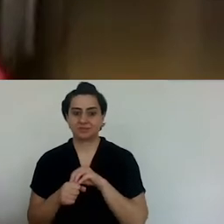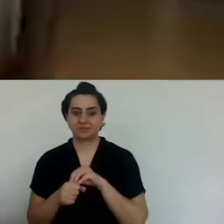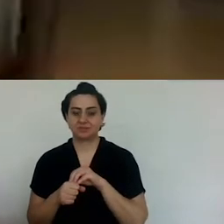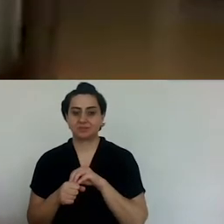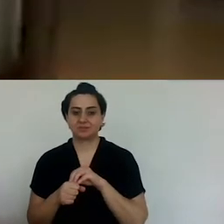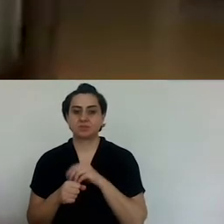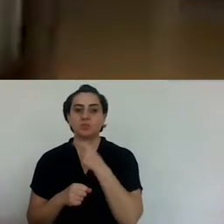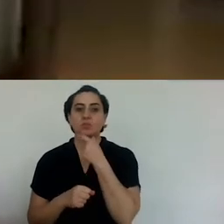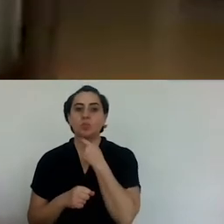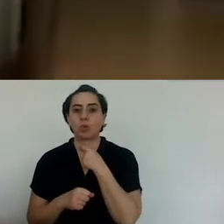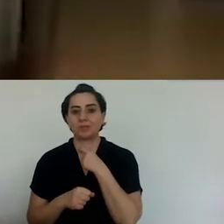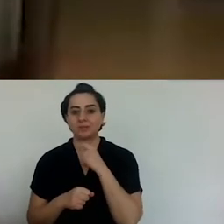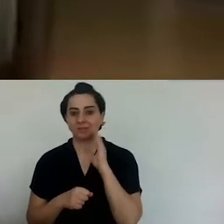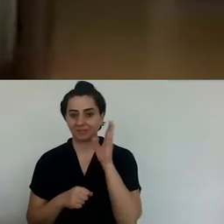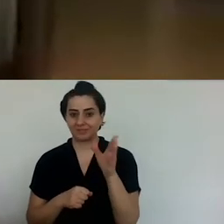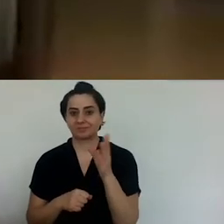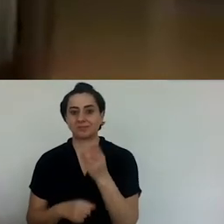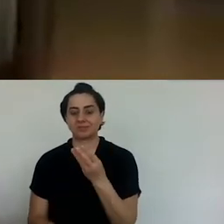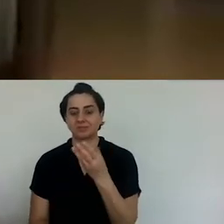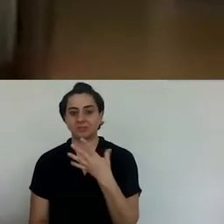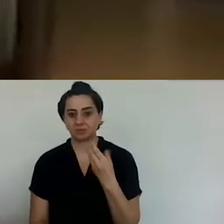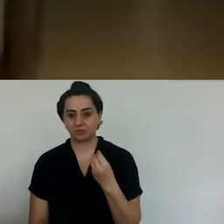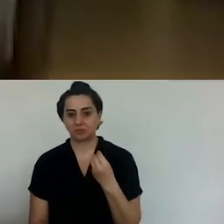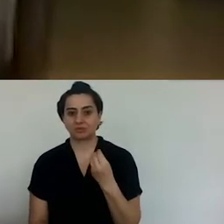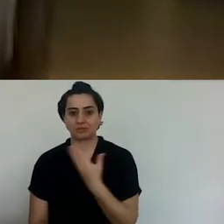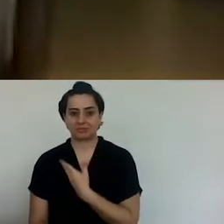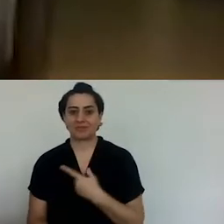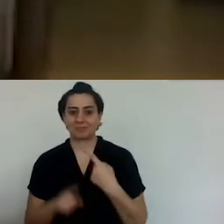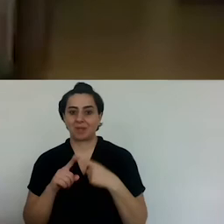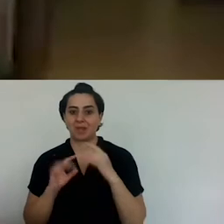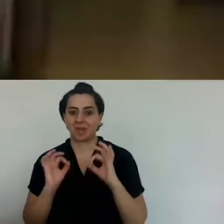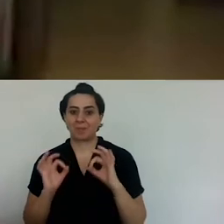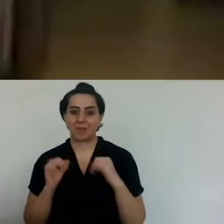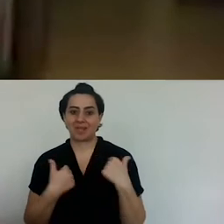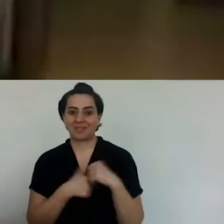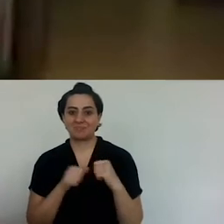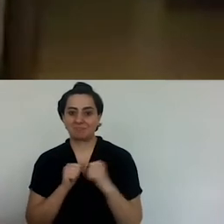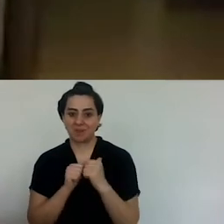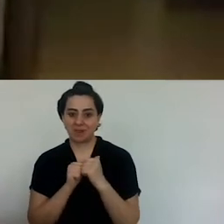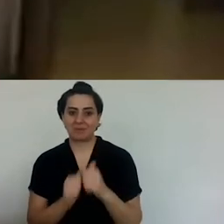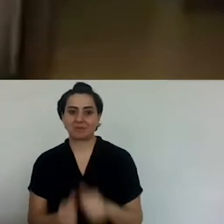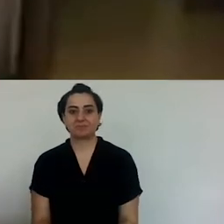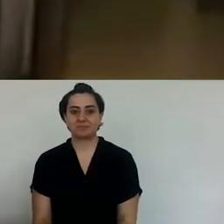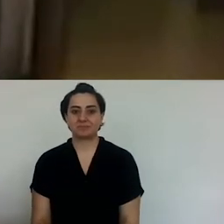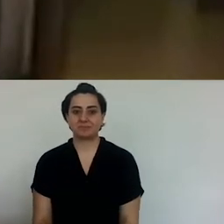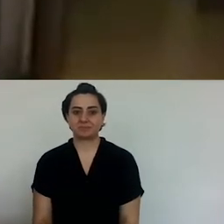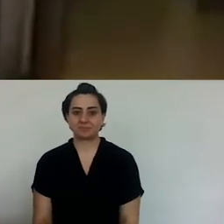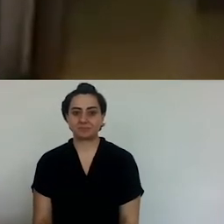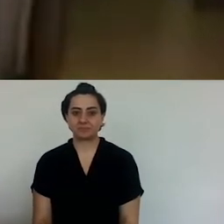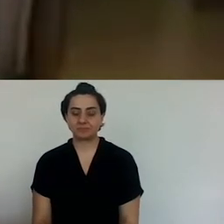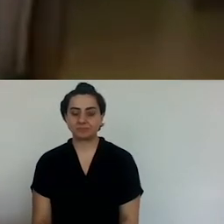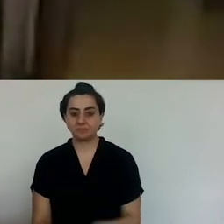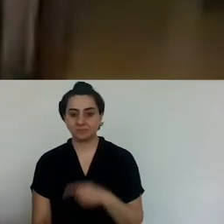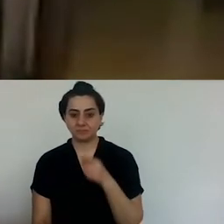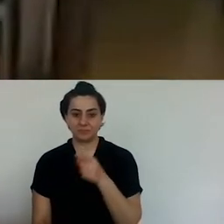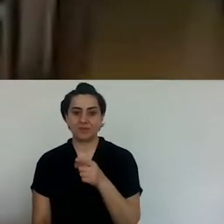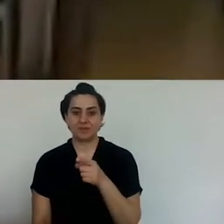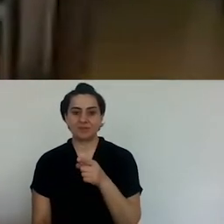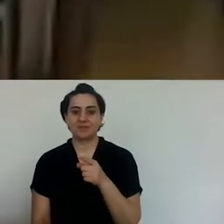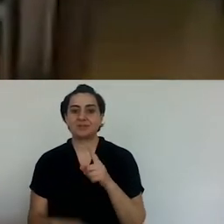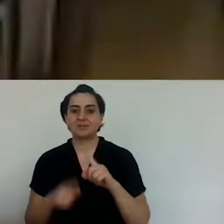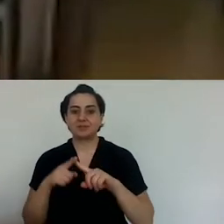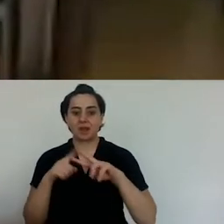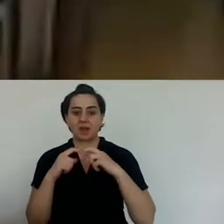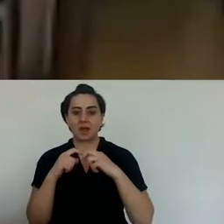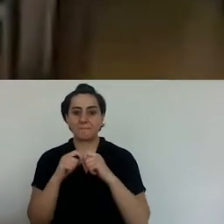wanted to see the fish flapping about. First of all, that is why I wanted to go to the Bosphorus, as a matter of fact, with my spouse.